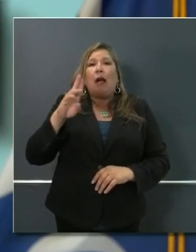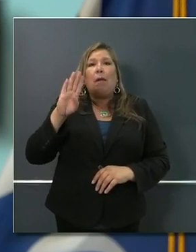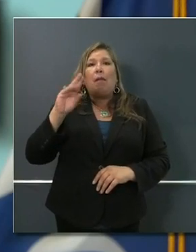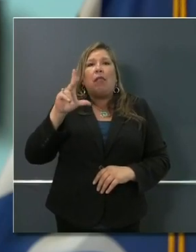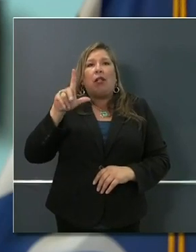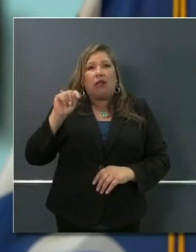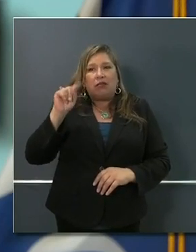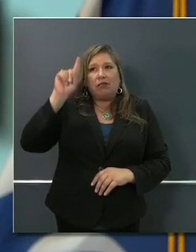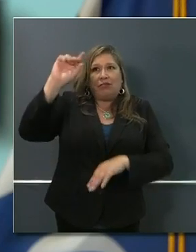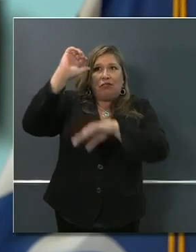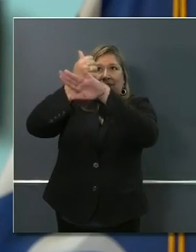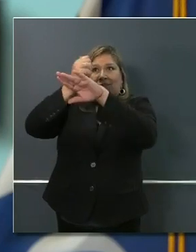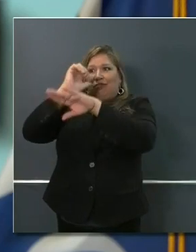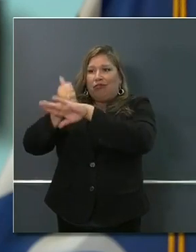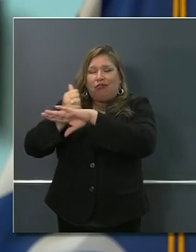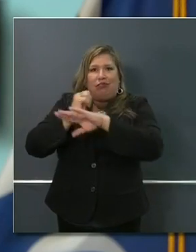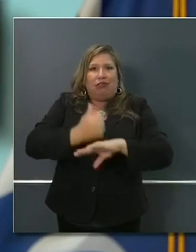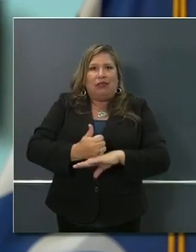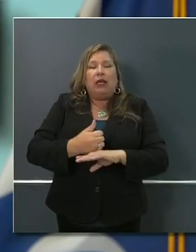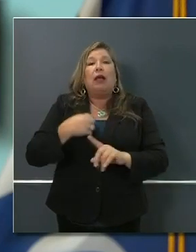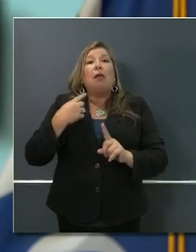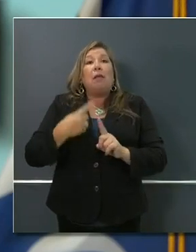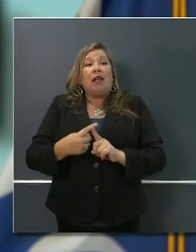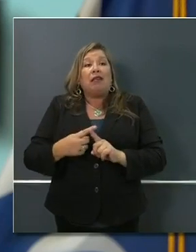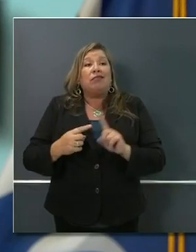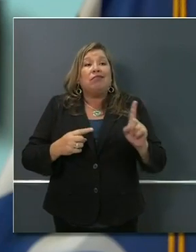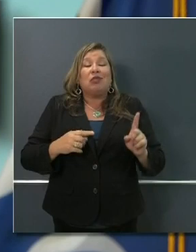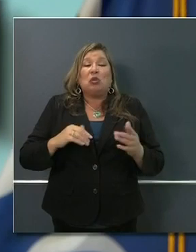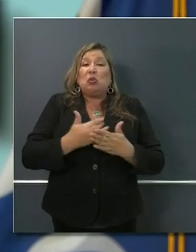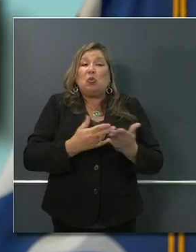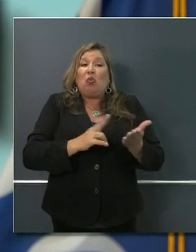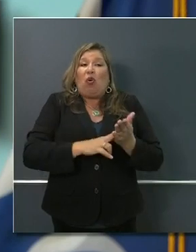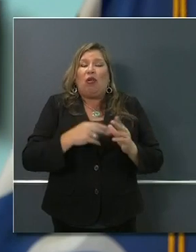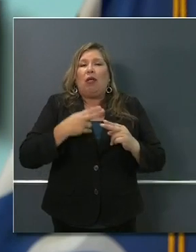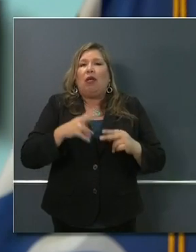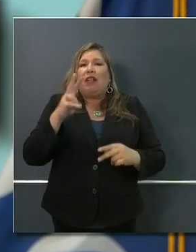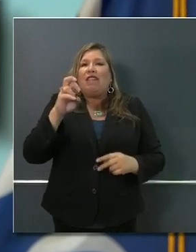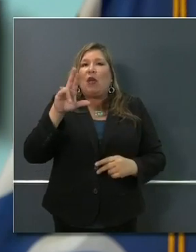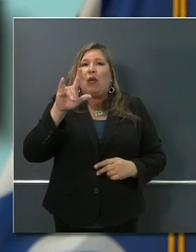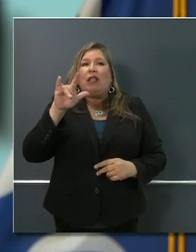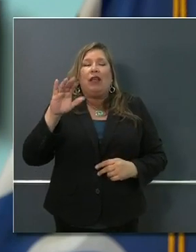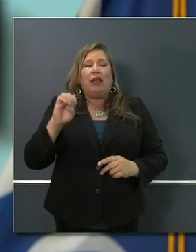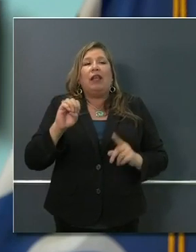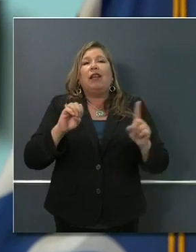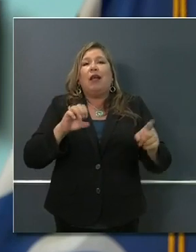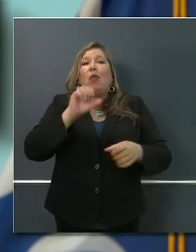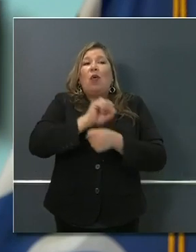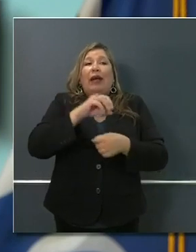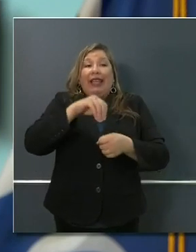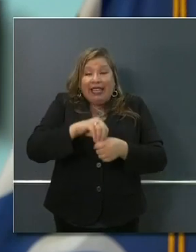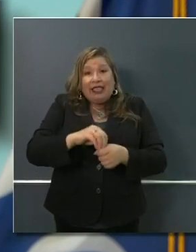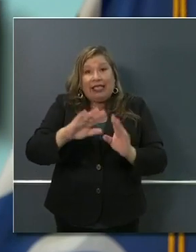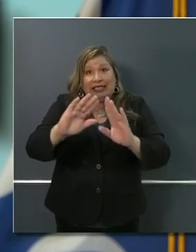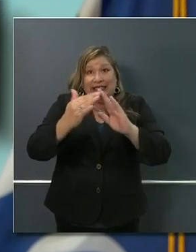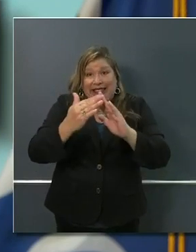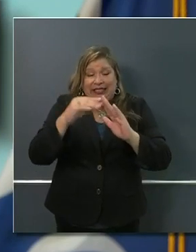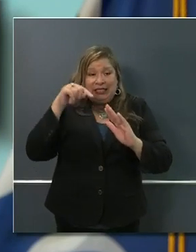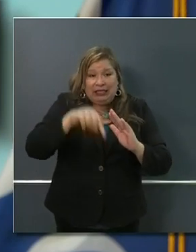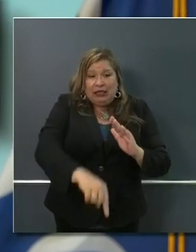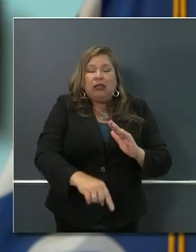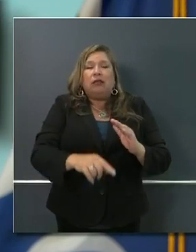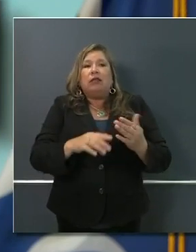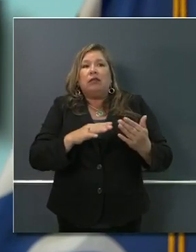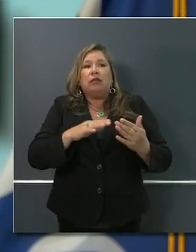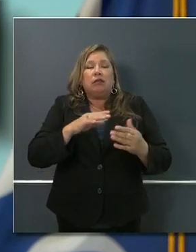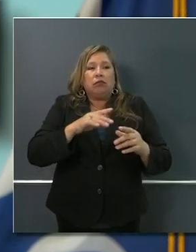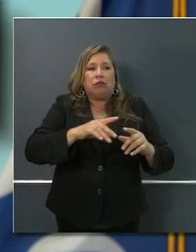seeing Verily a separate contract do the same in some of our inner cities as well. So it's not, again, the test